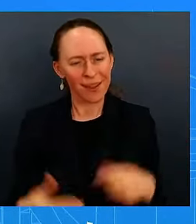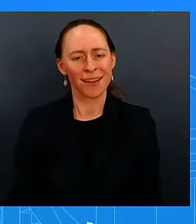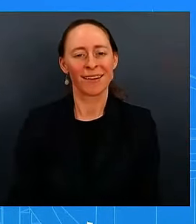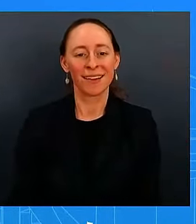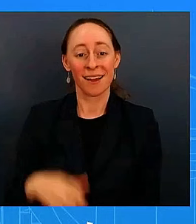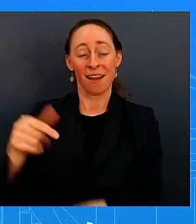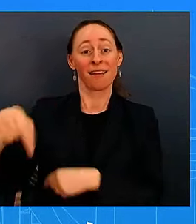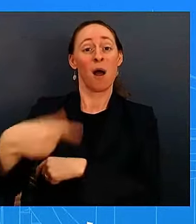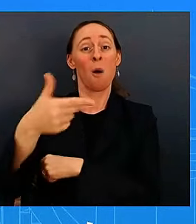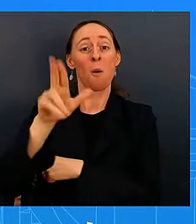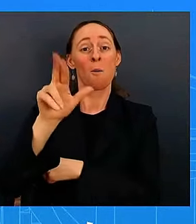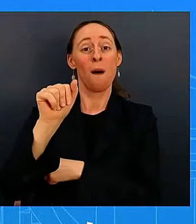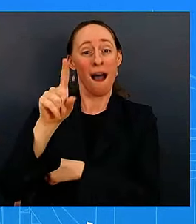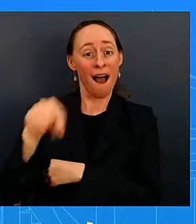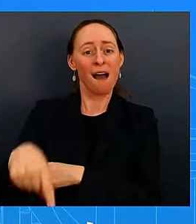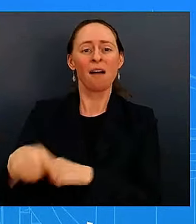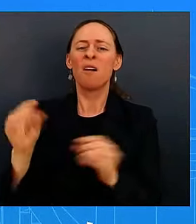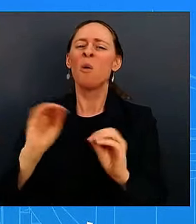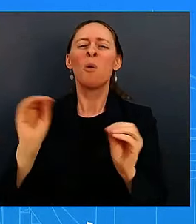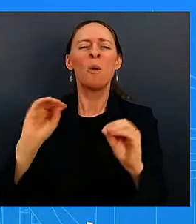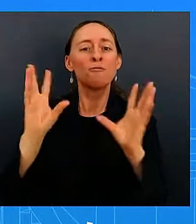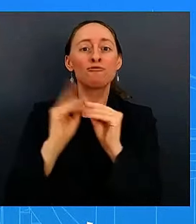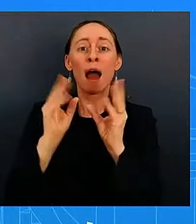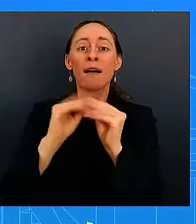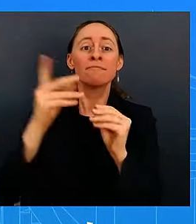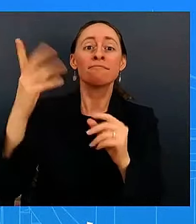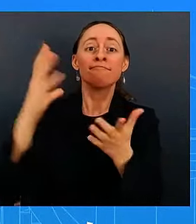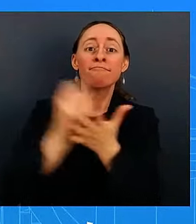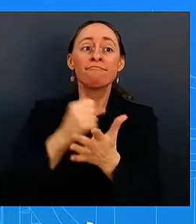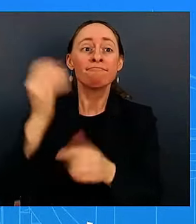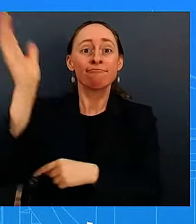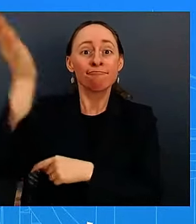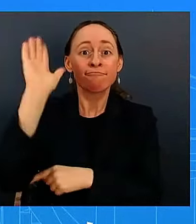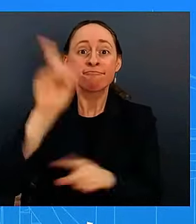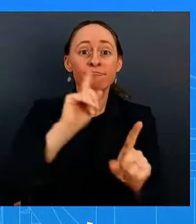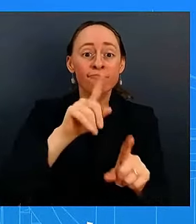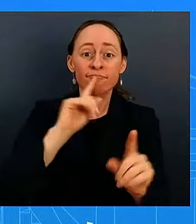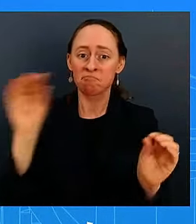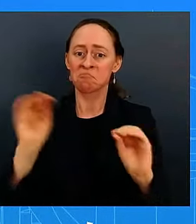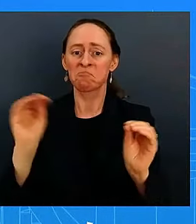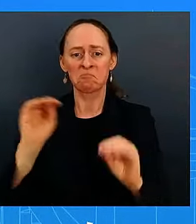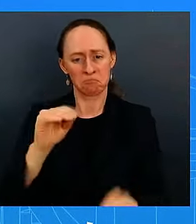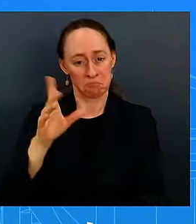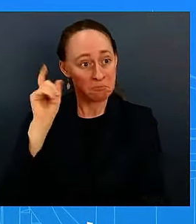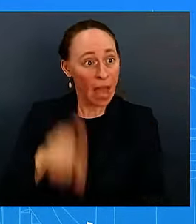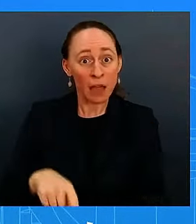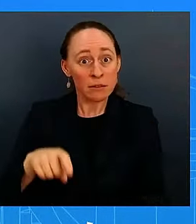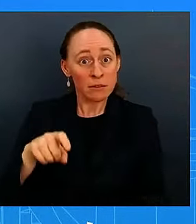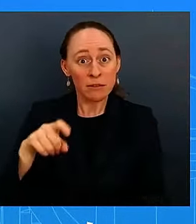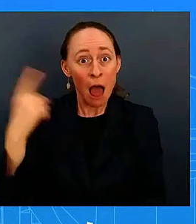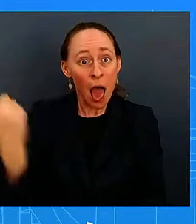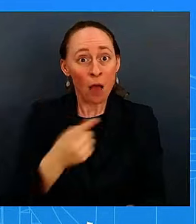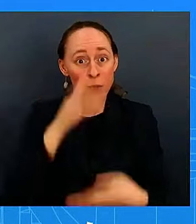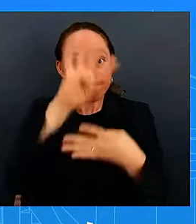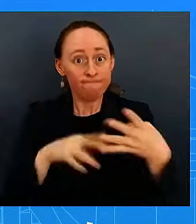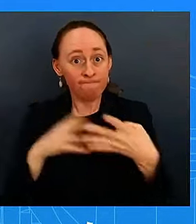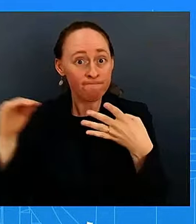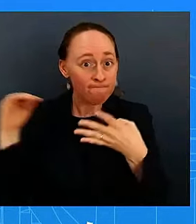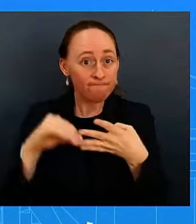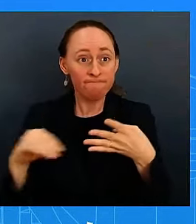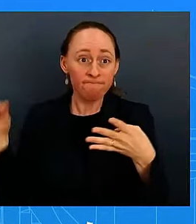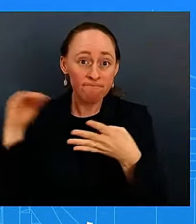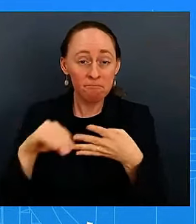leader uh event leader summit or event that we have in this particular uh scenario when it comes to these private meetings